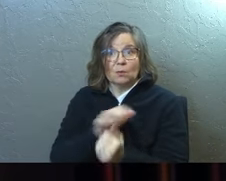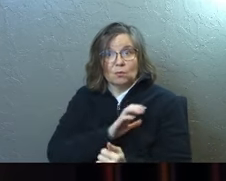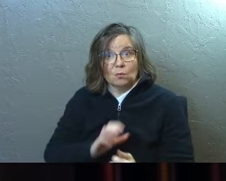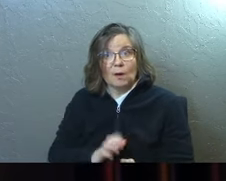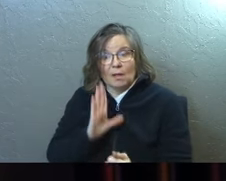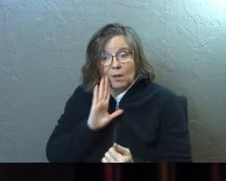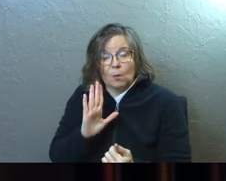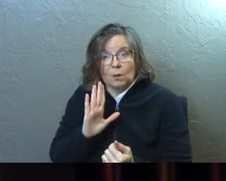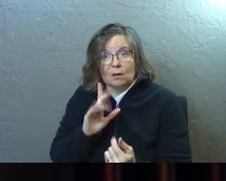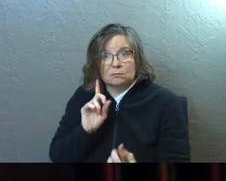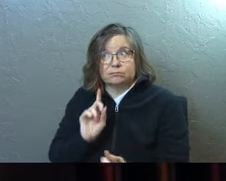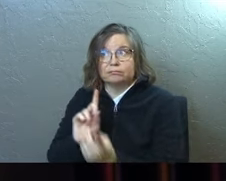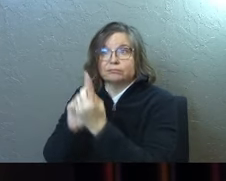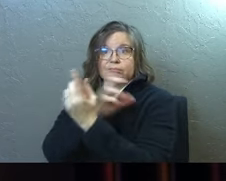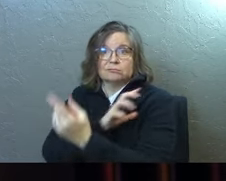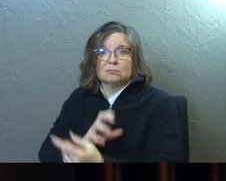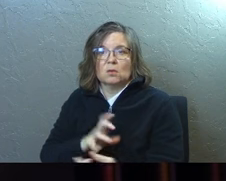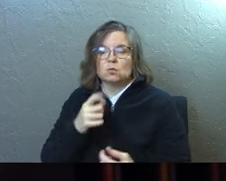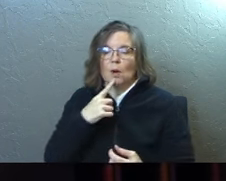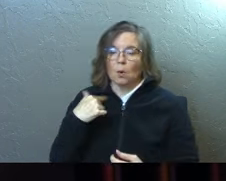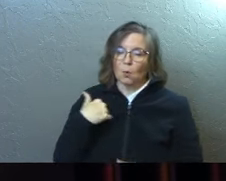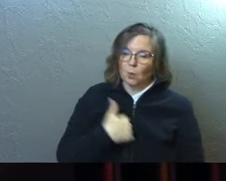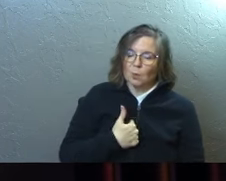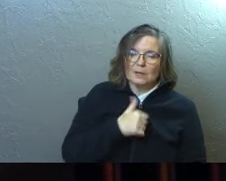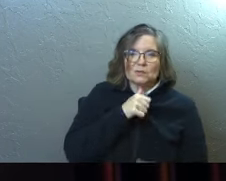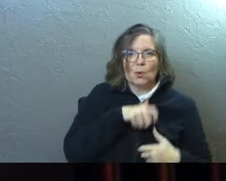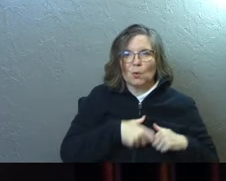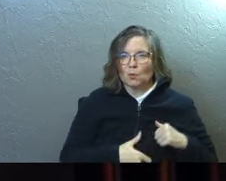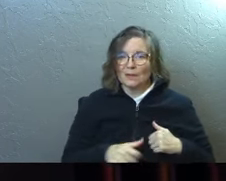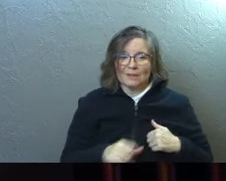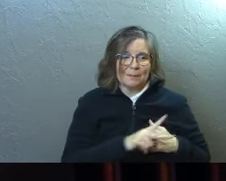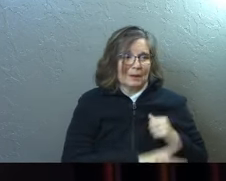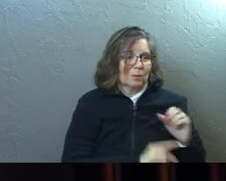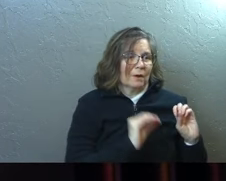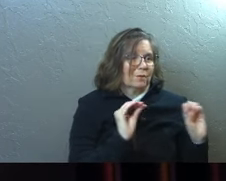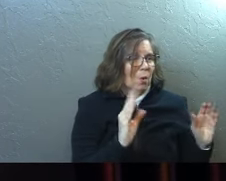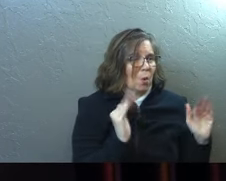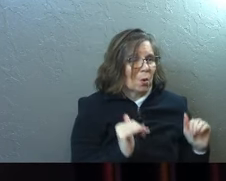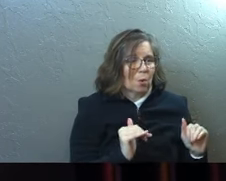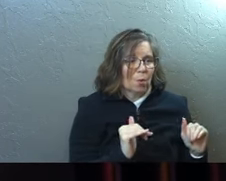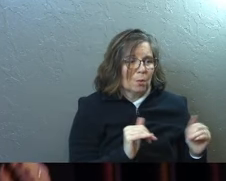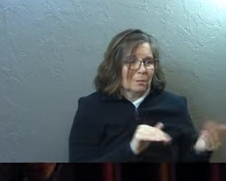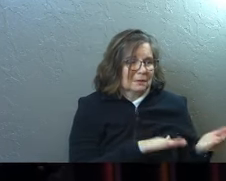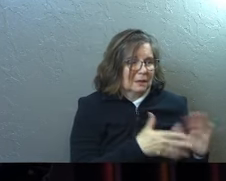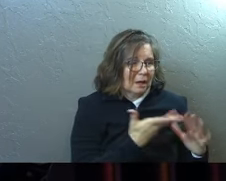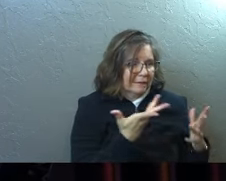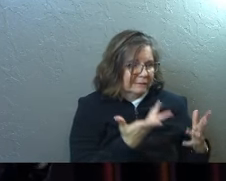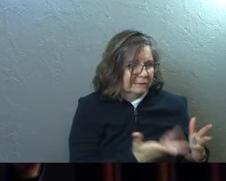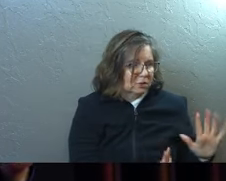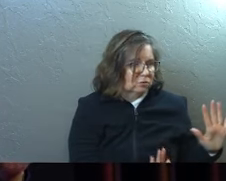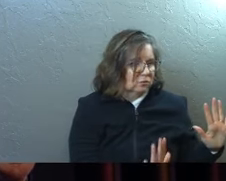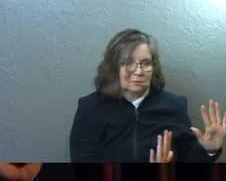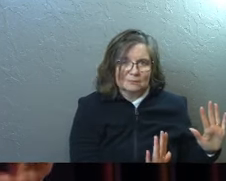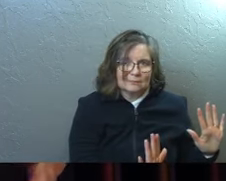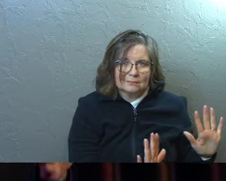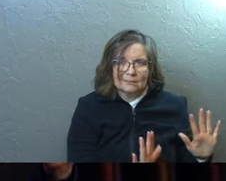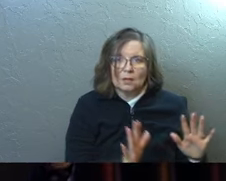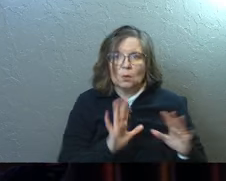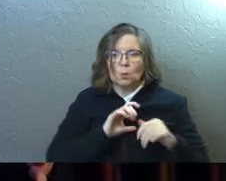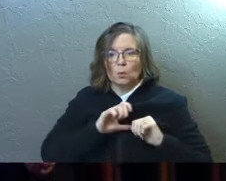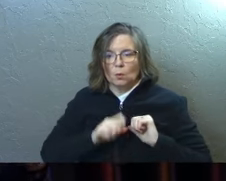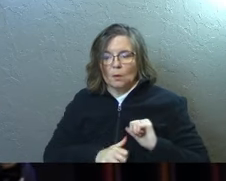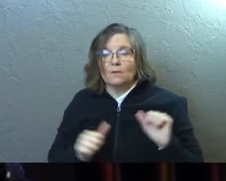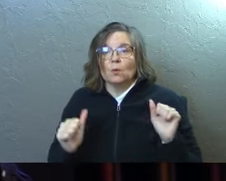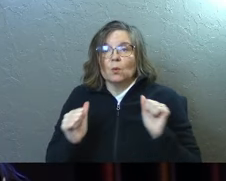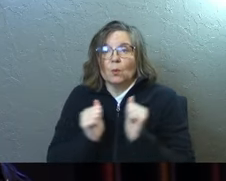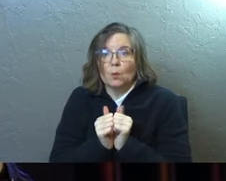rise. And so he says, we don't grieve like those who have no hope. We grieve, but with hope. And it's